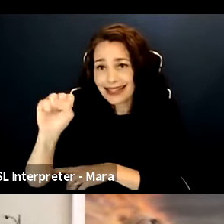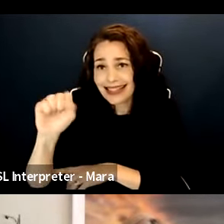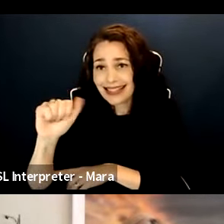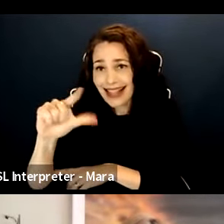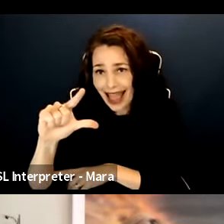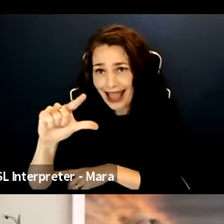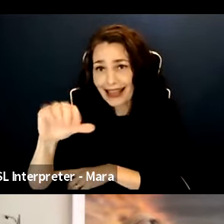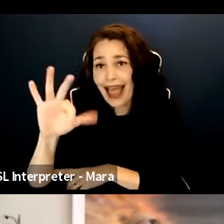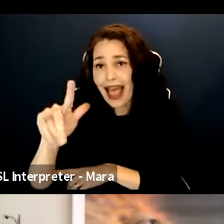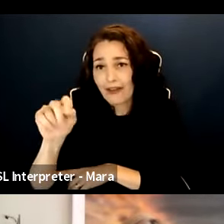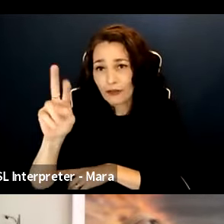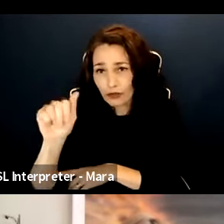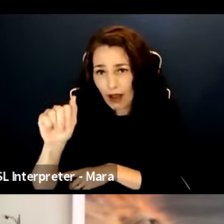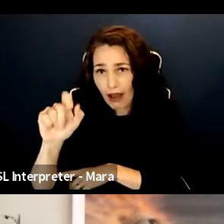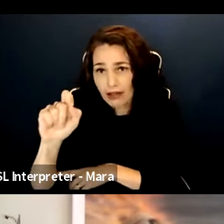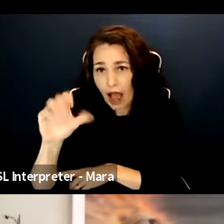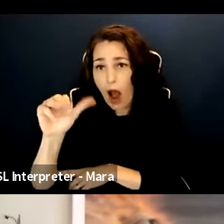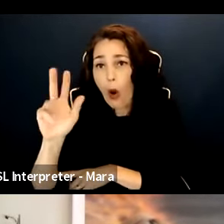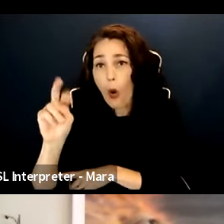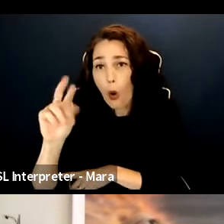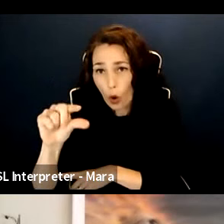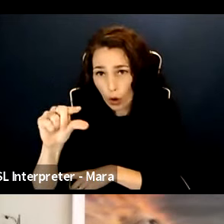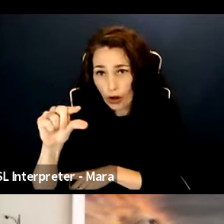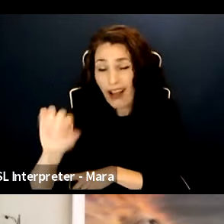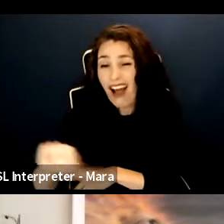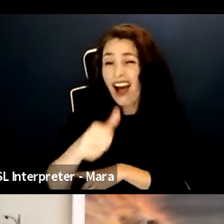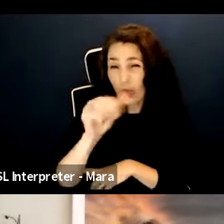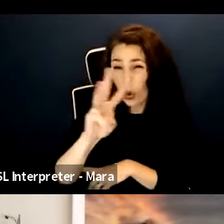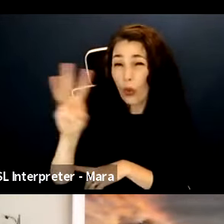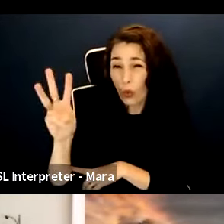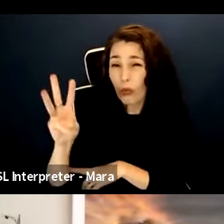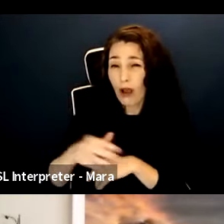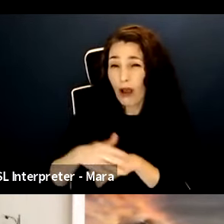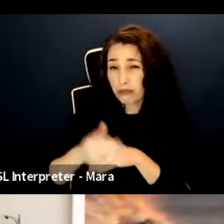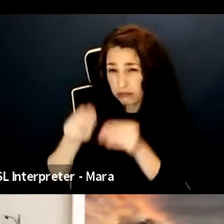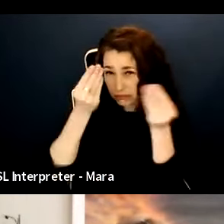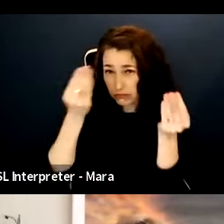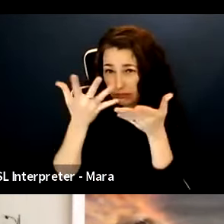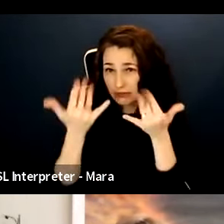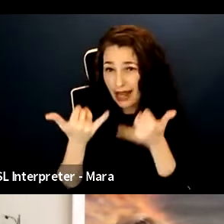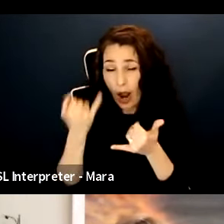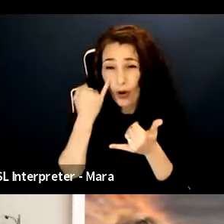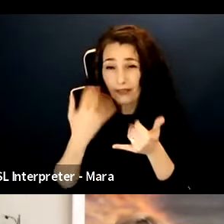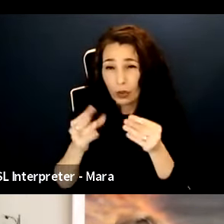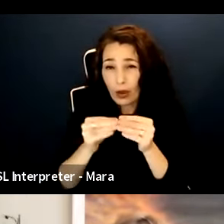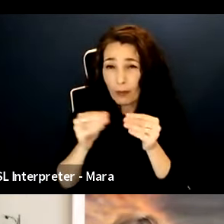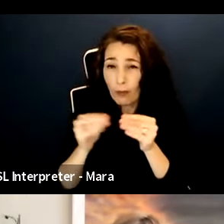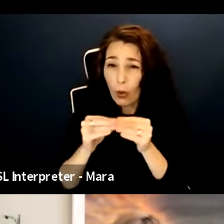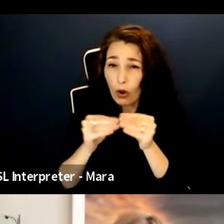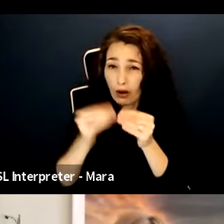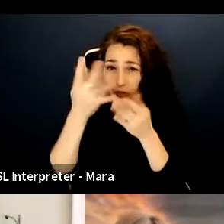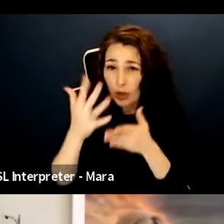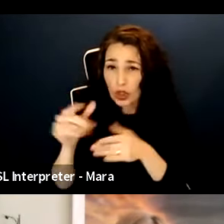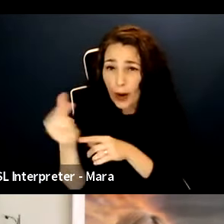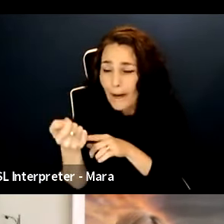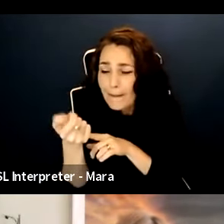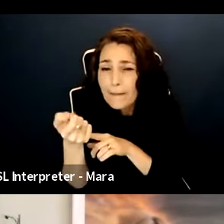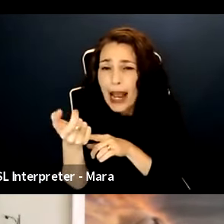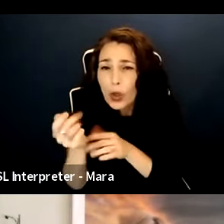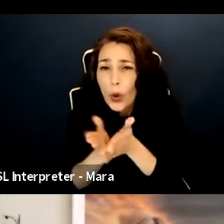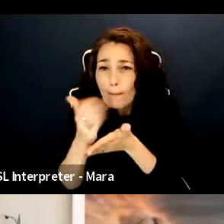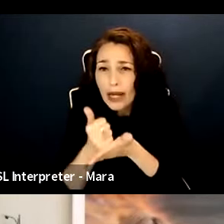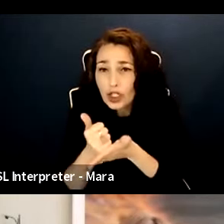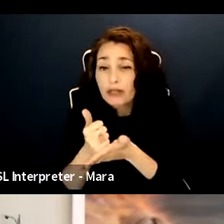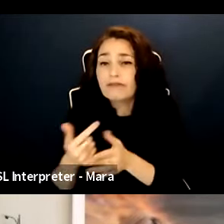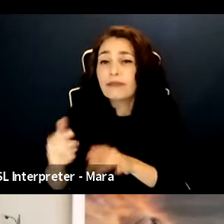I also want to give you a couple of other web addresses. If you'd like to get more information on the micro-budget agreement, please visit